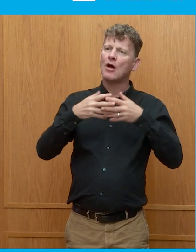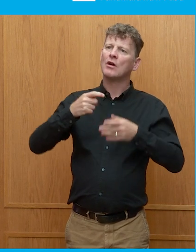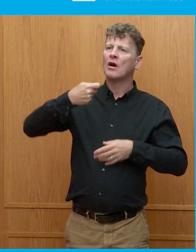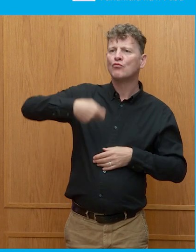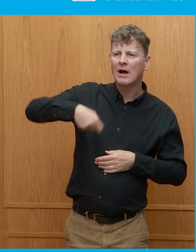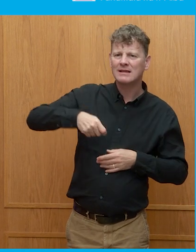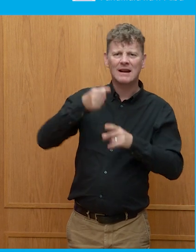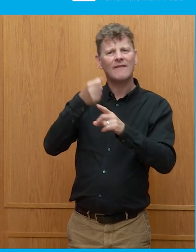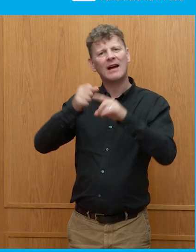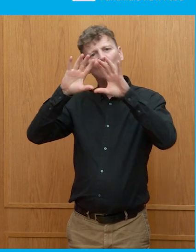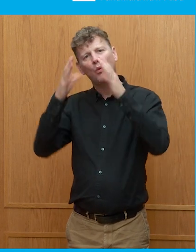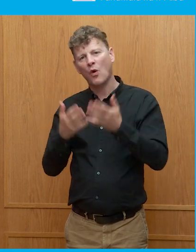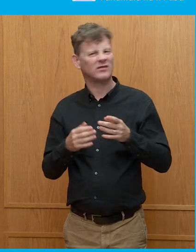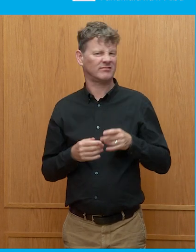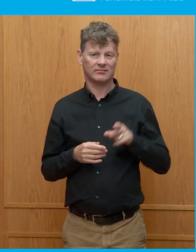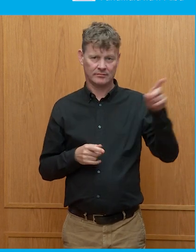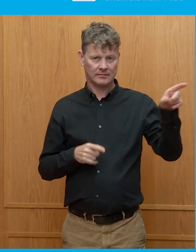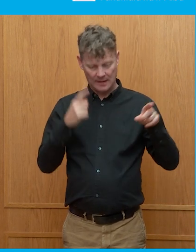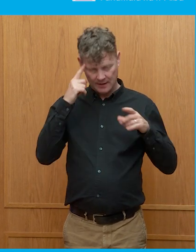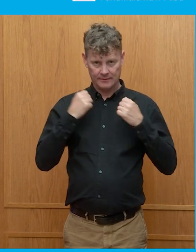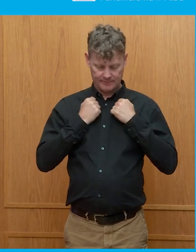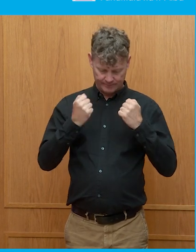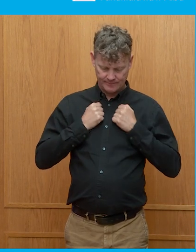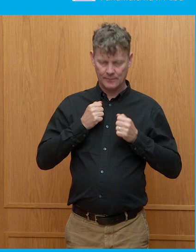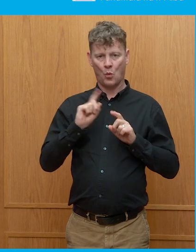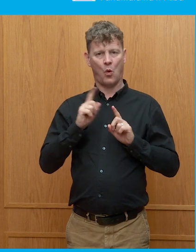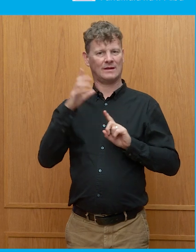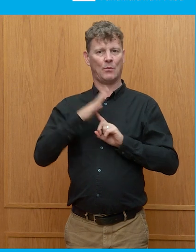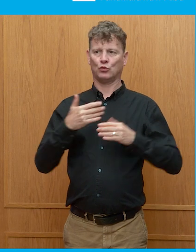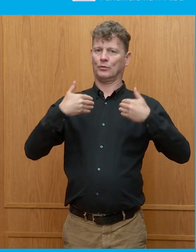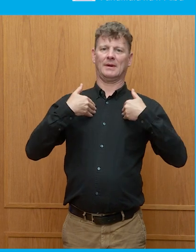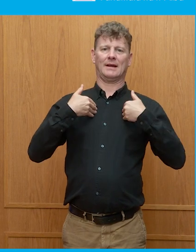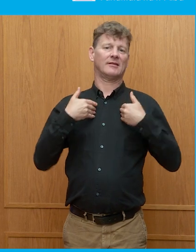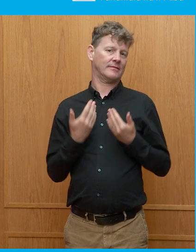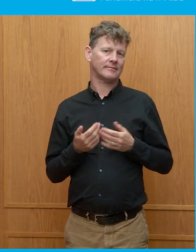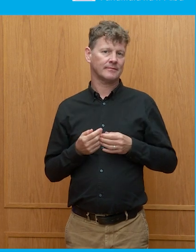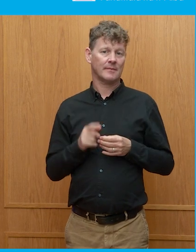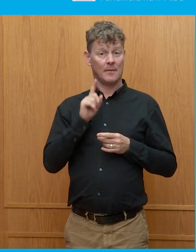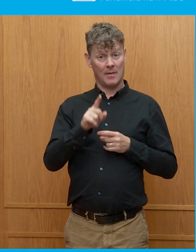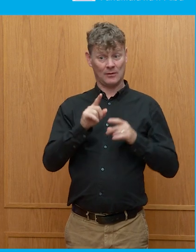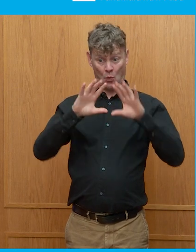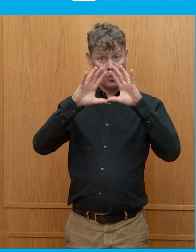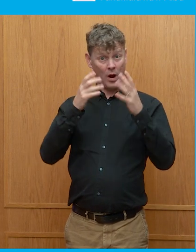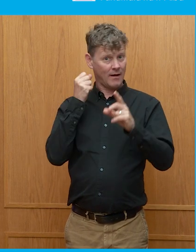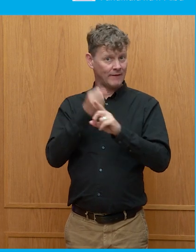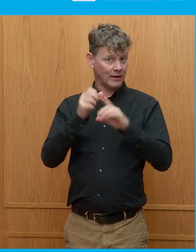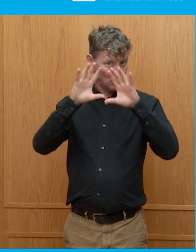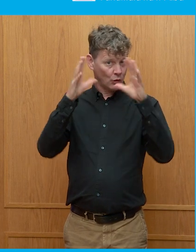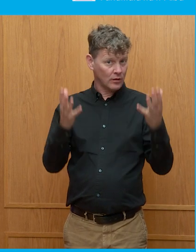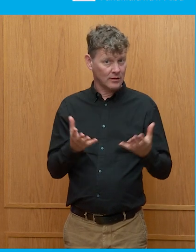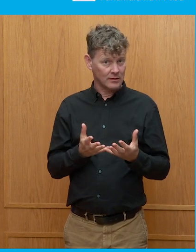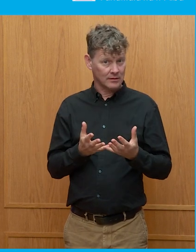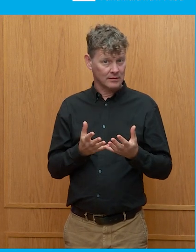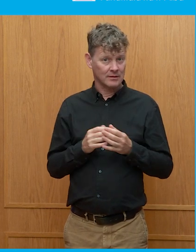voting about what matters to them in America. But what is important to the wider world, who therefore sometimes think, well, it's obviously